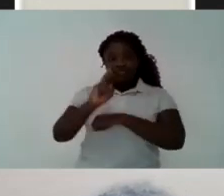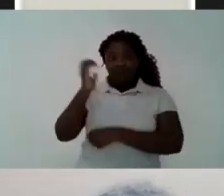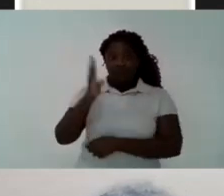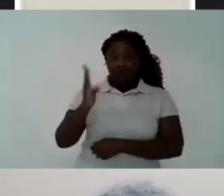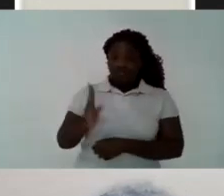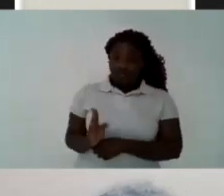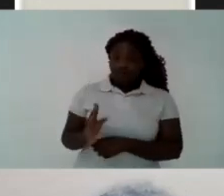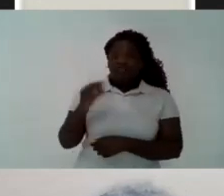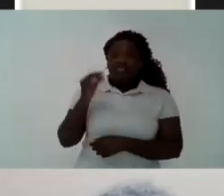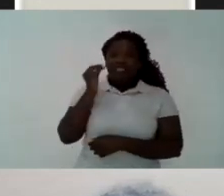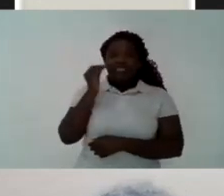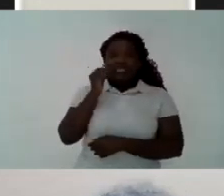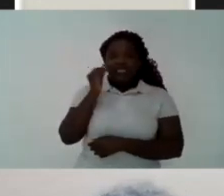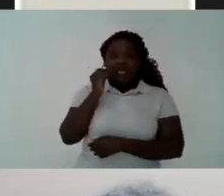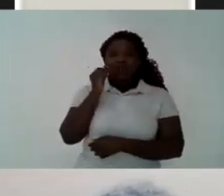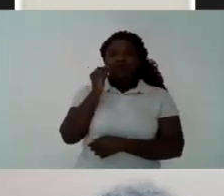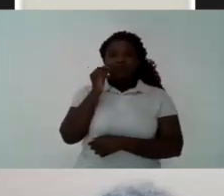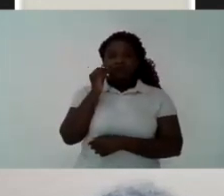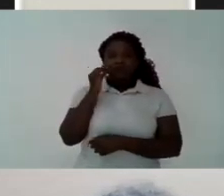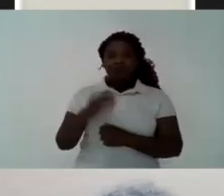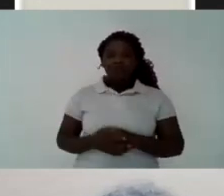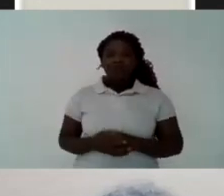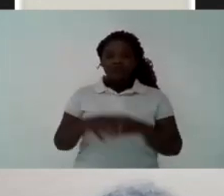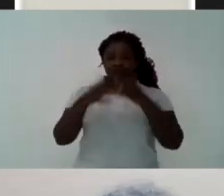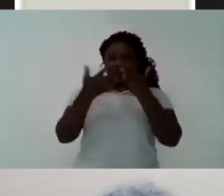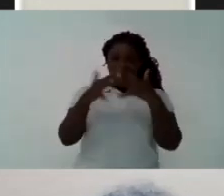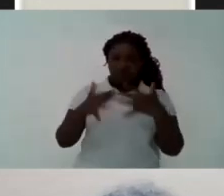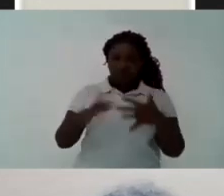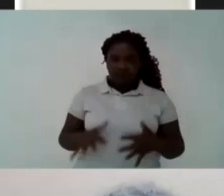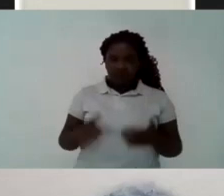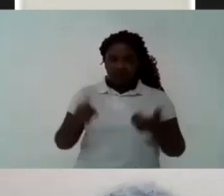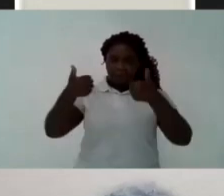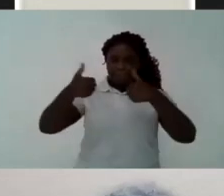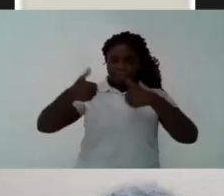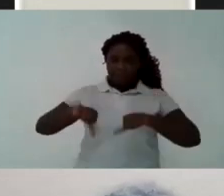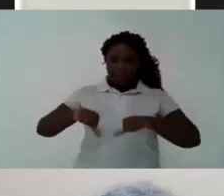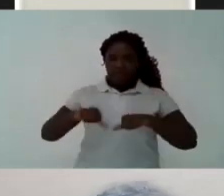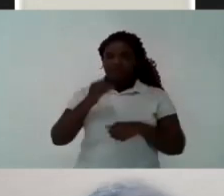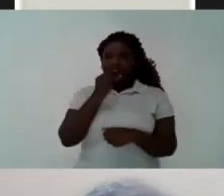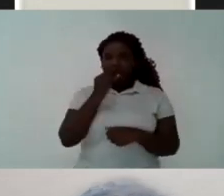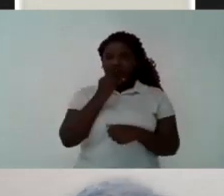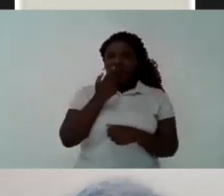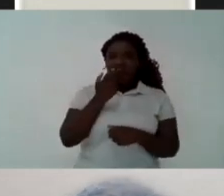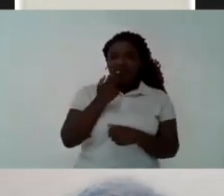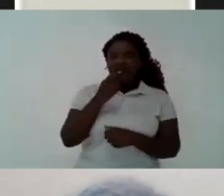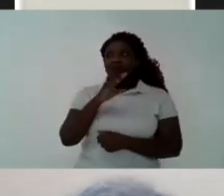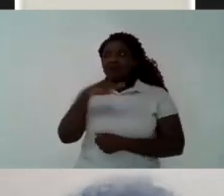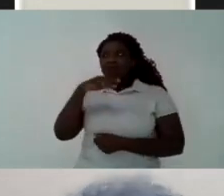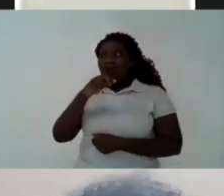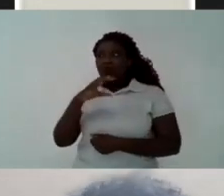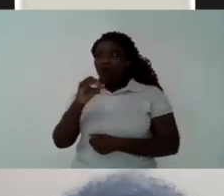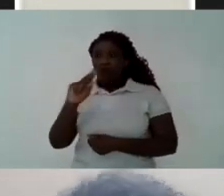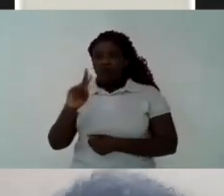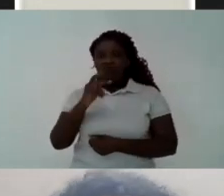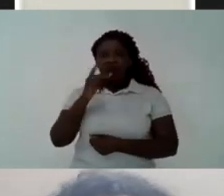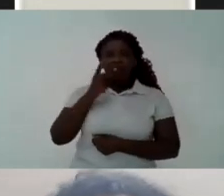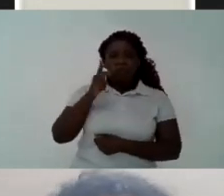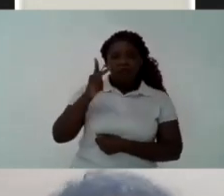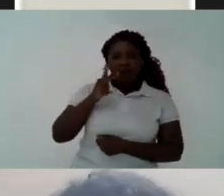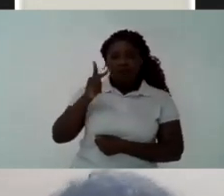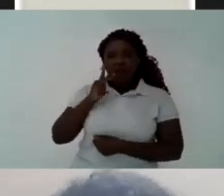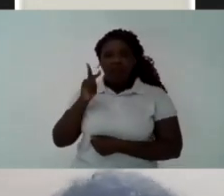budget cuts And this has been the greatest budget